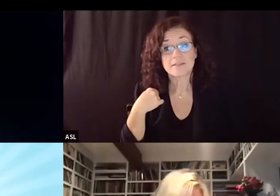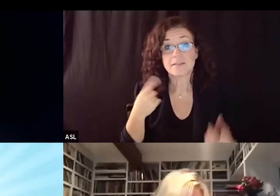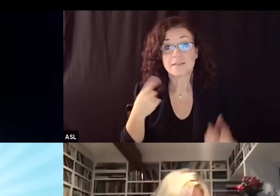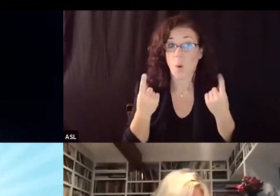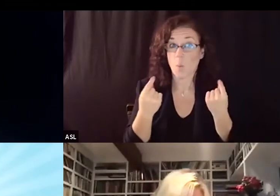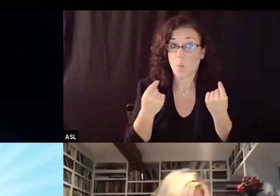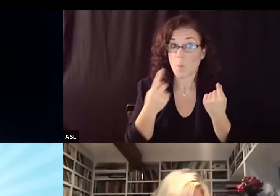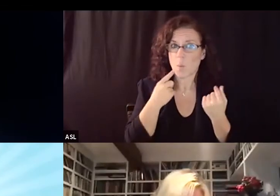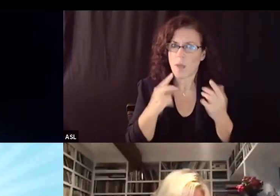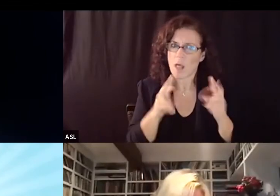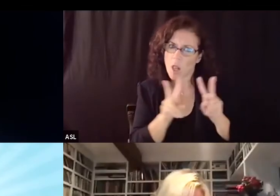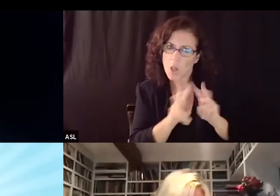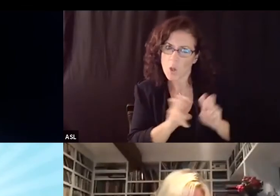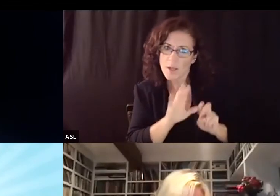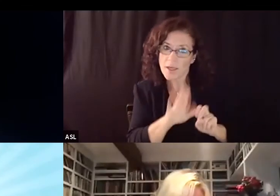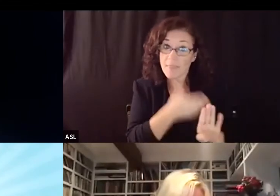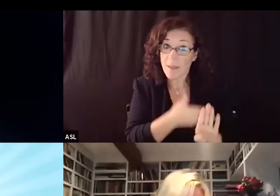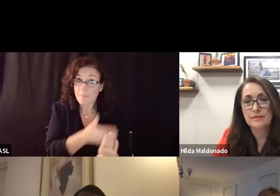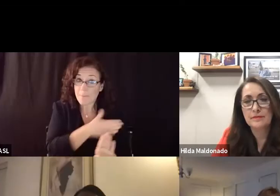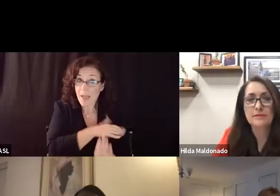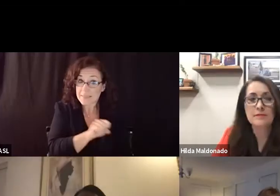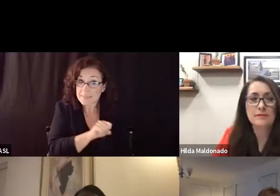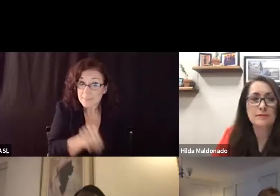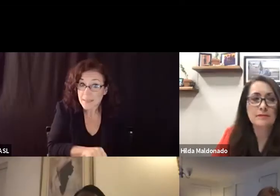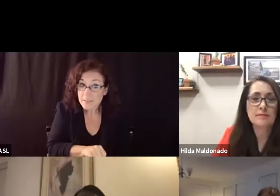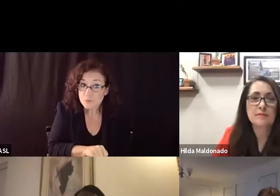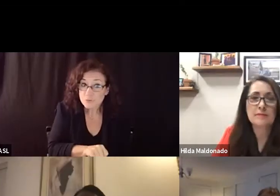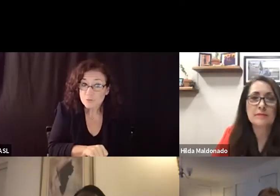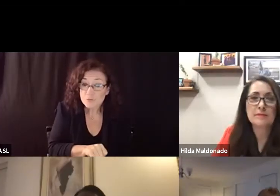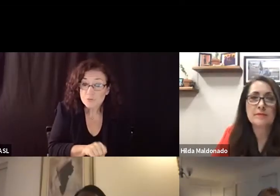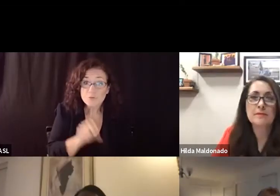or or going forward i was trying to figure that part out